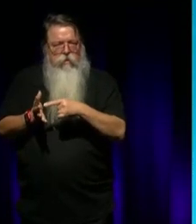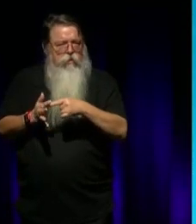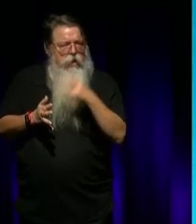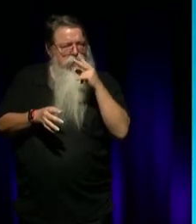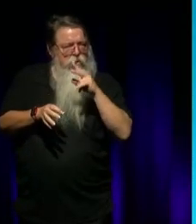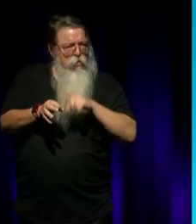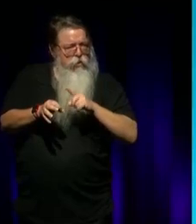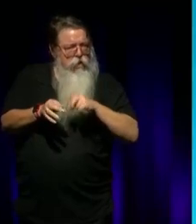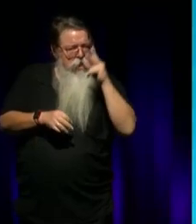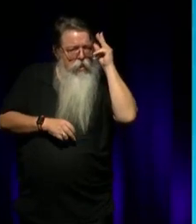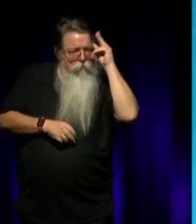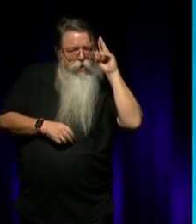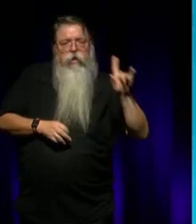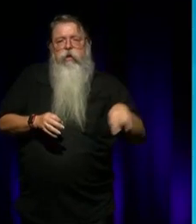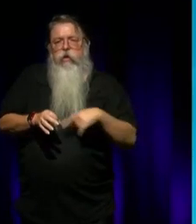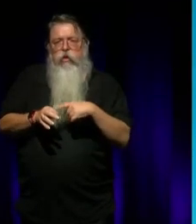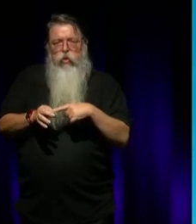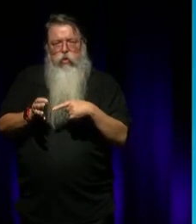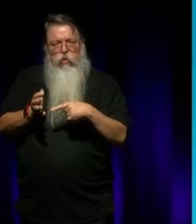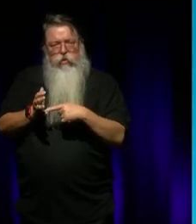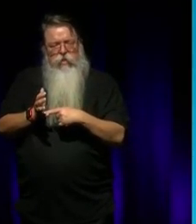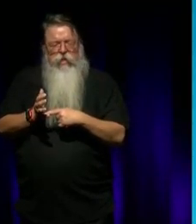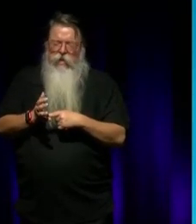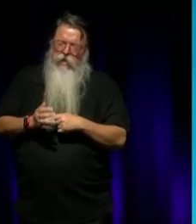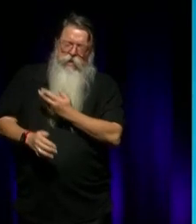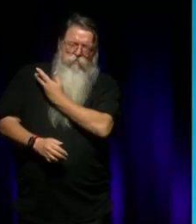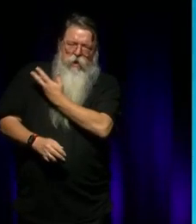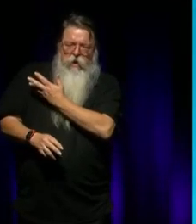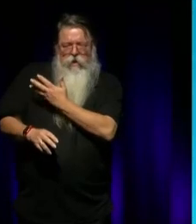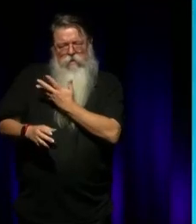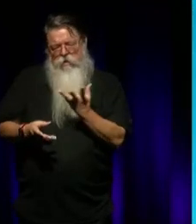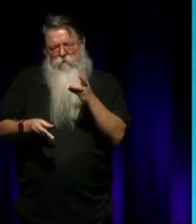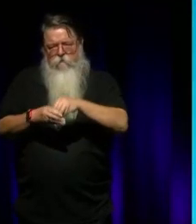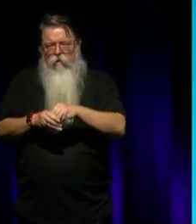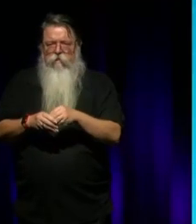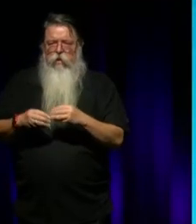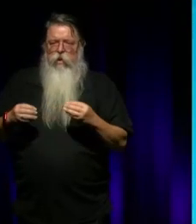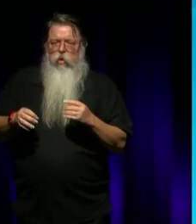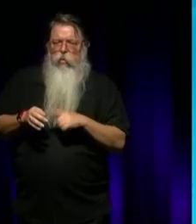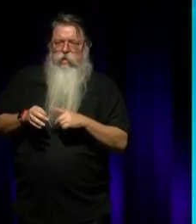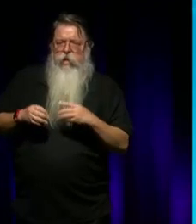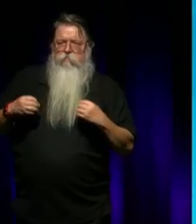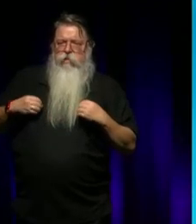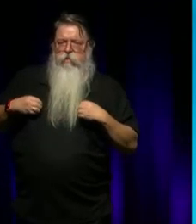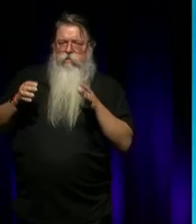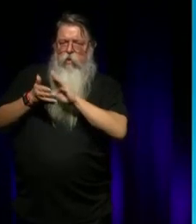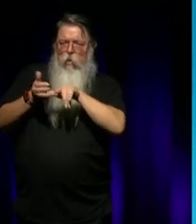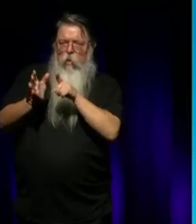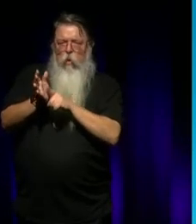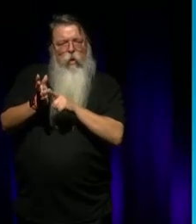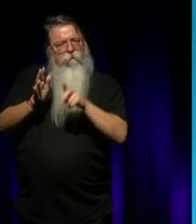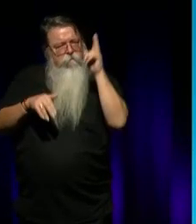Foundation, QUT is a proud founding partner of the Queensland Business Leaders Hall of Fame. And it's a pleasure to have you all here tonight.